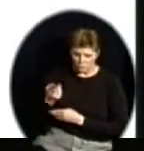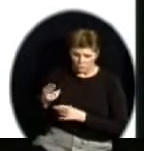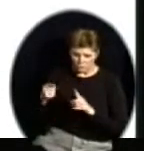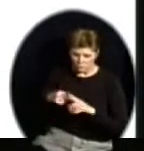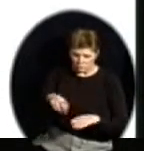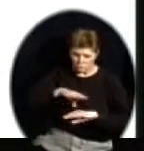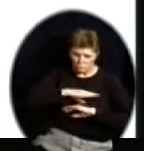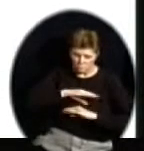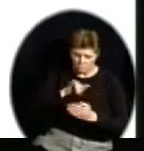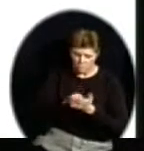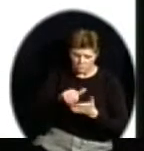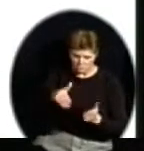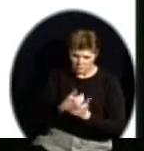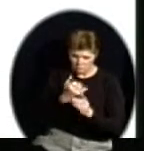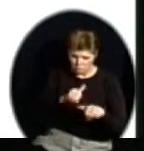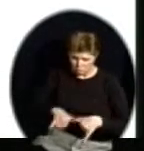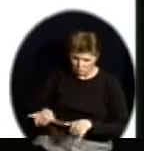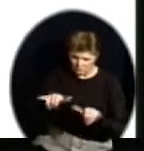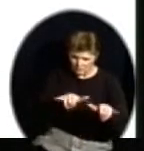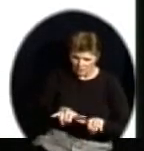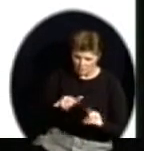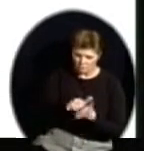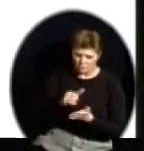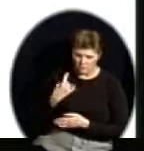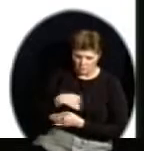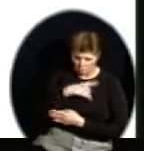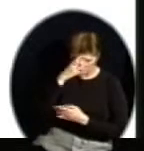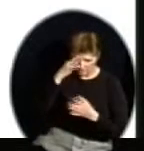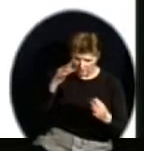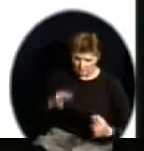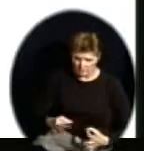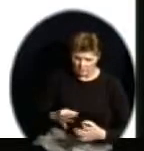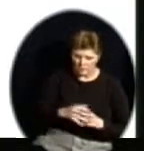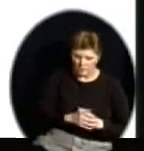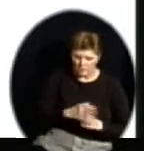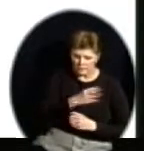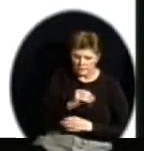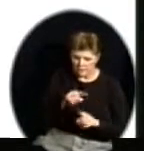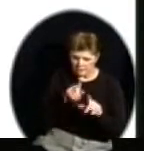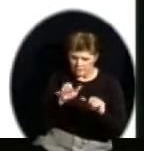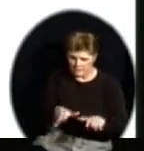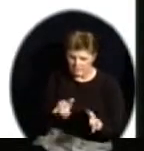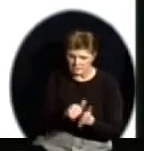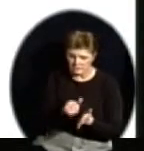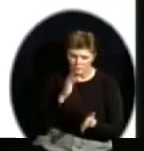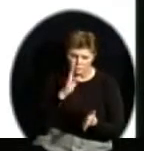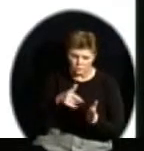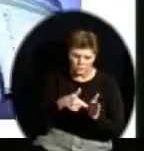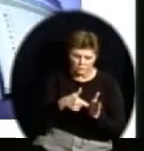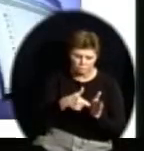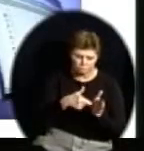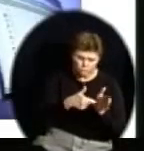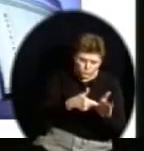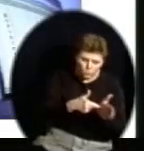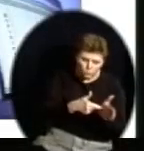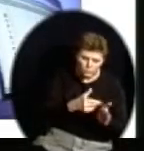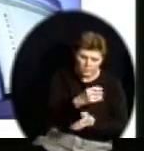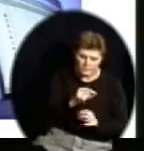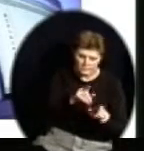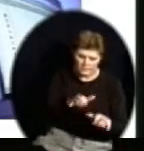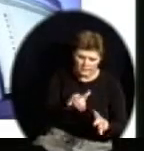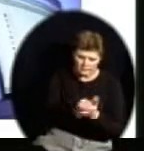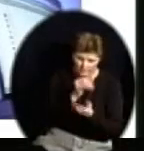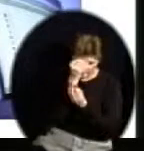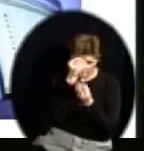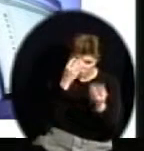make sure that we had staff trained on what the new standards and what the new tested indicators would look like. In addition to the new standards, we also